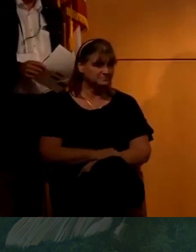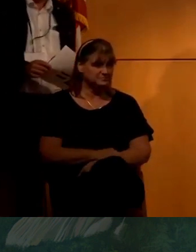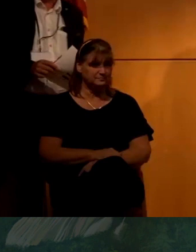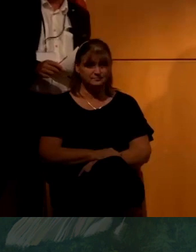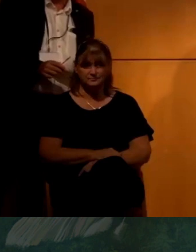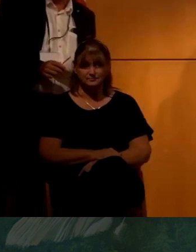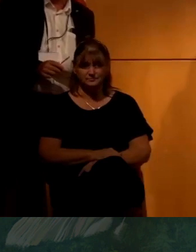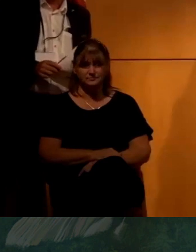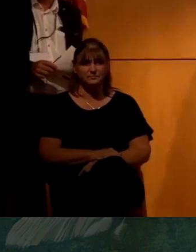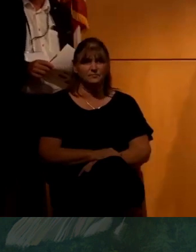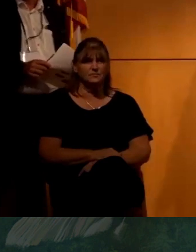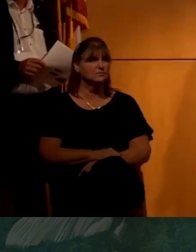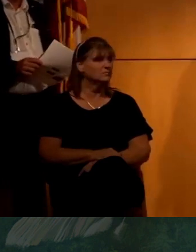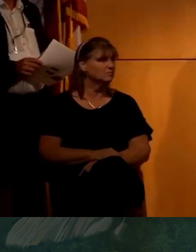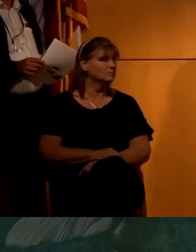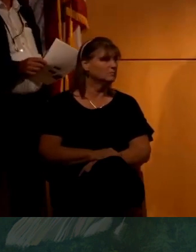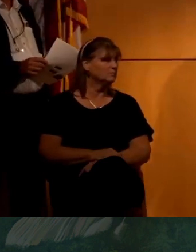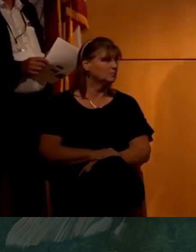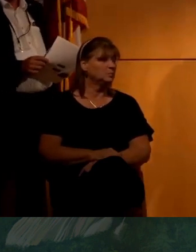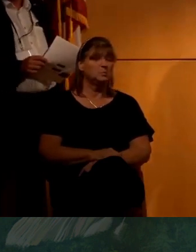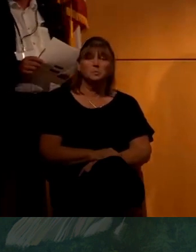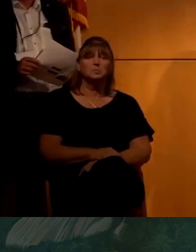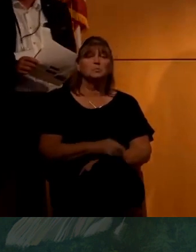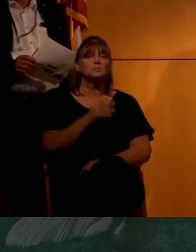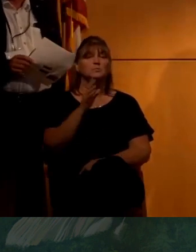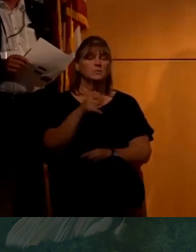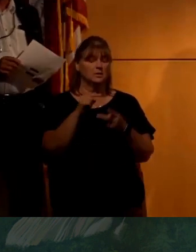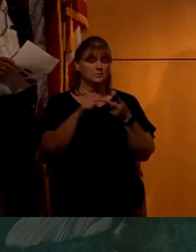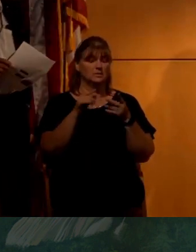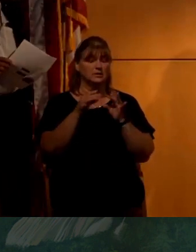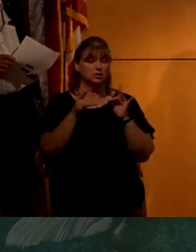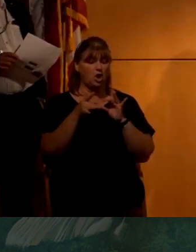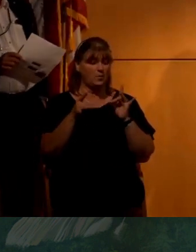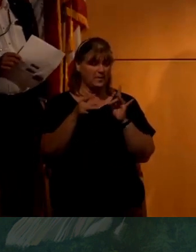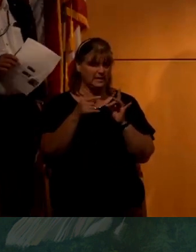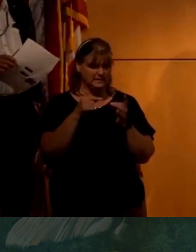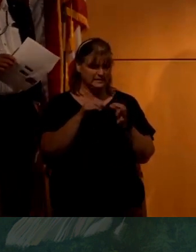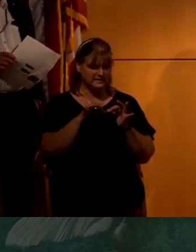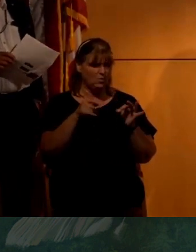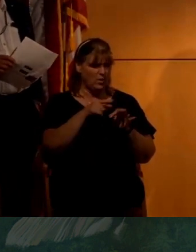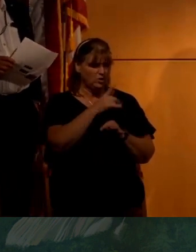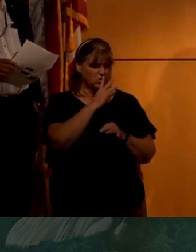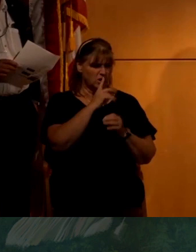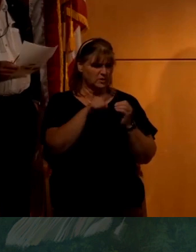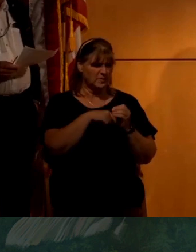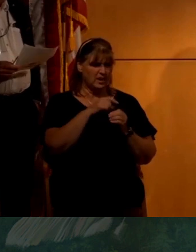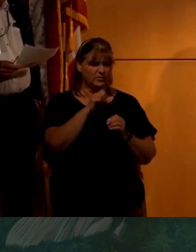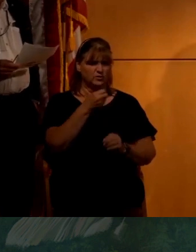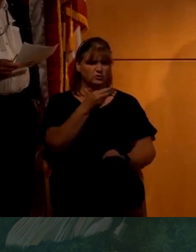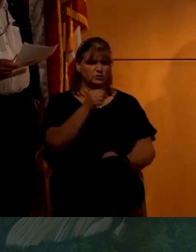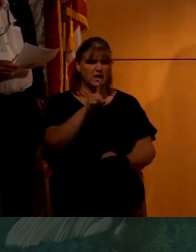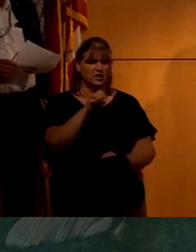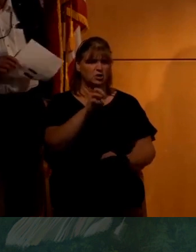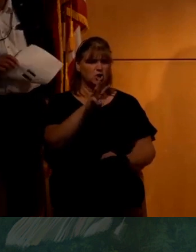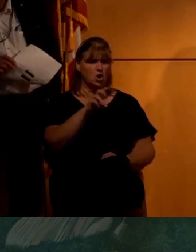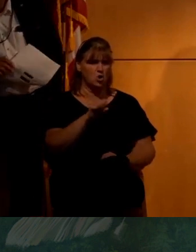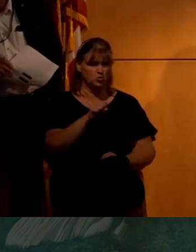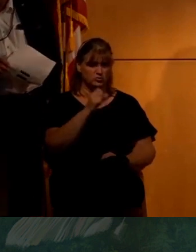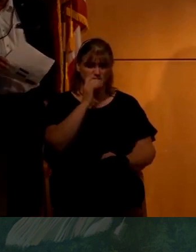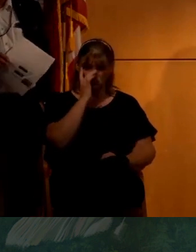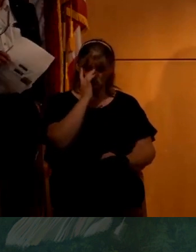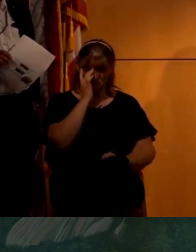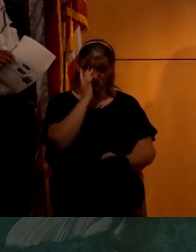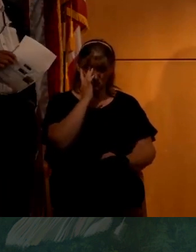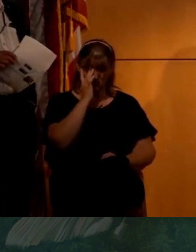There was a comment that came in story long. Sorry. There was a comment that came in while you were talking about the shadows, uh,